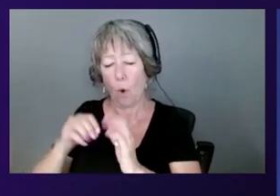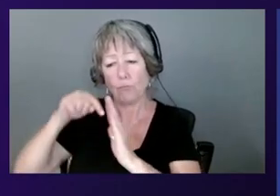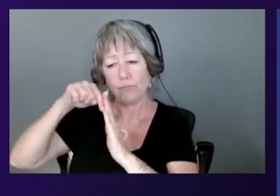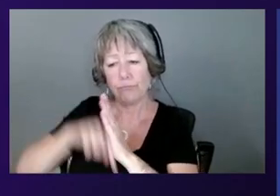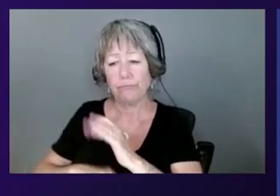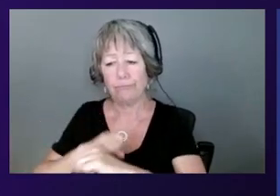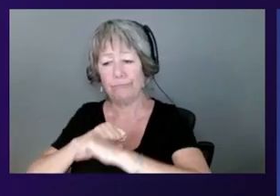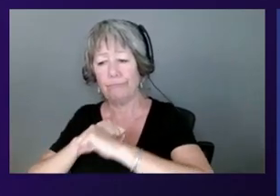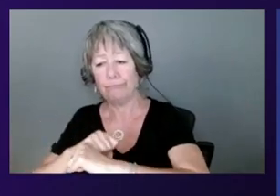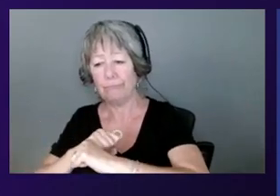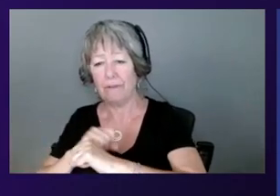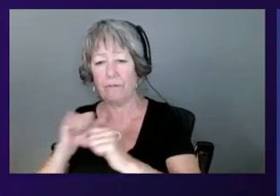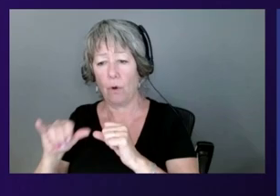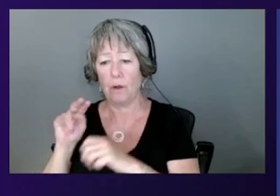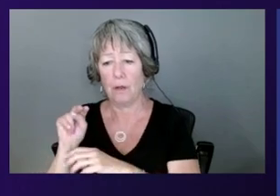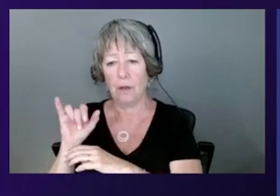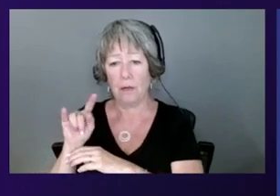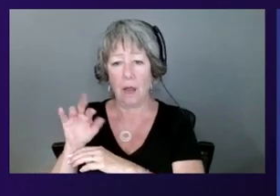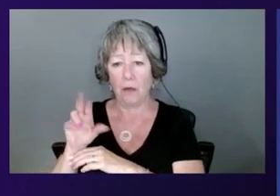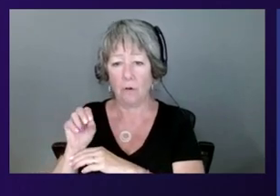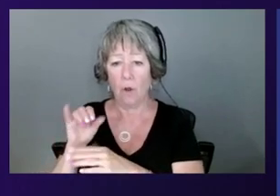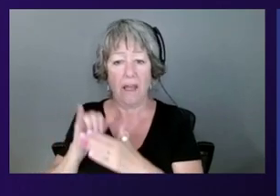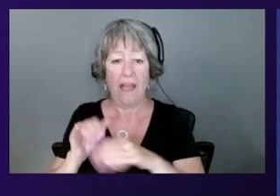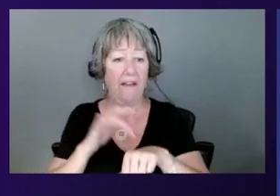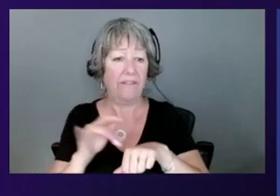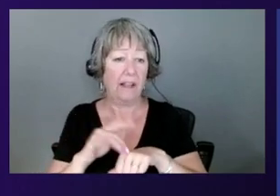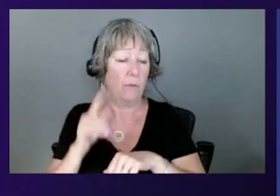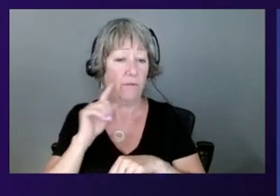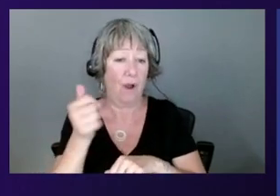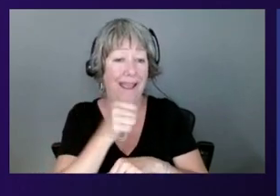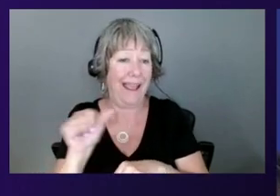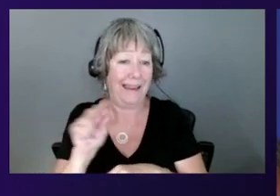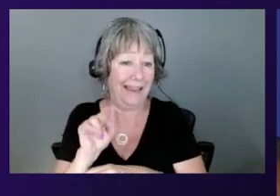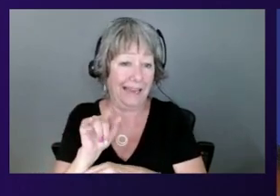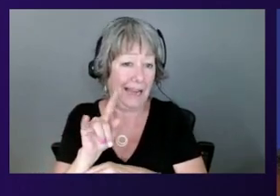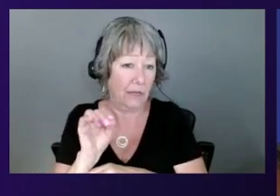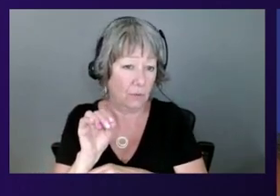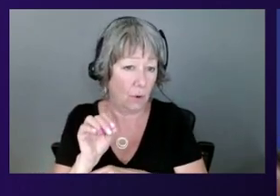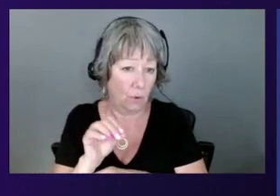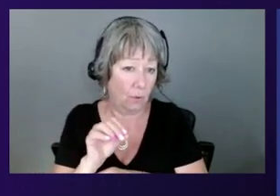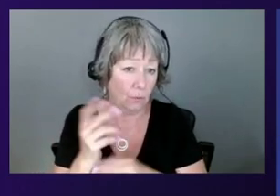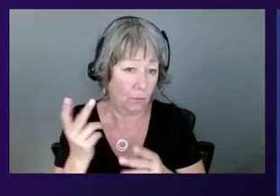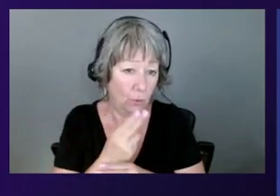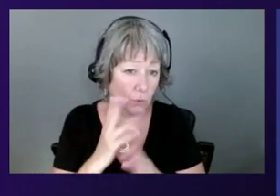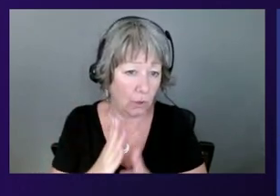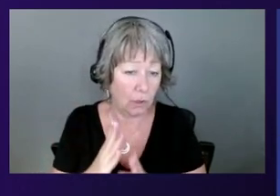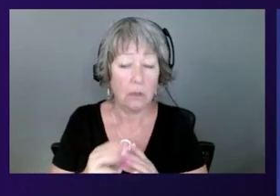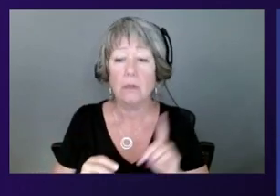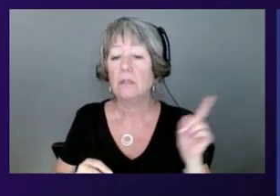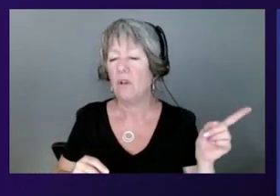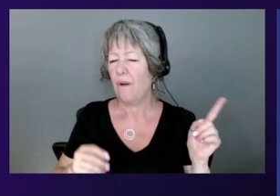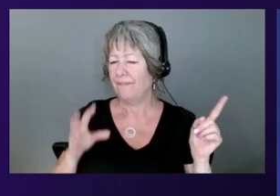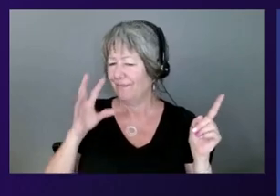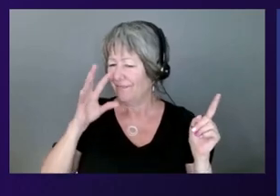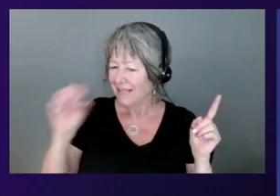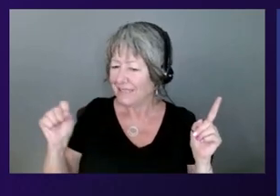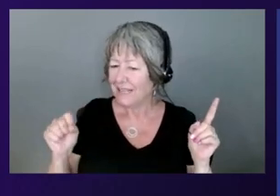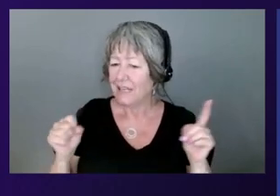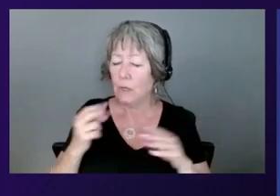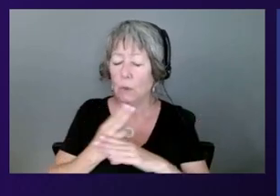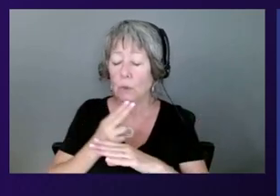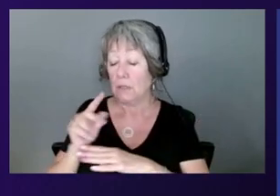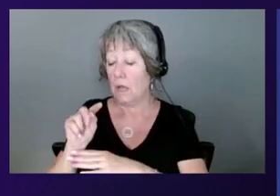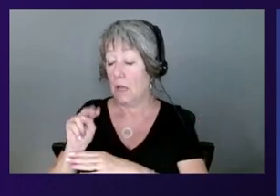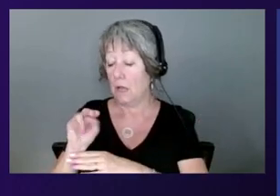available through Nitro, and this is available to any Nitro-based EC2 instance. This is all really fascinating to me. And, you know, the Nitro system